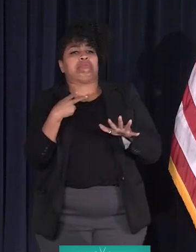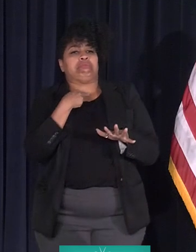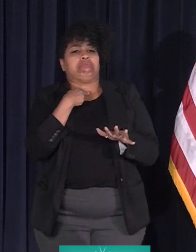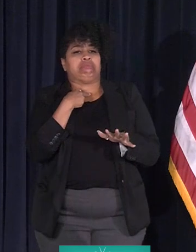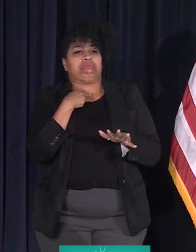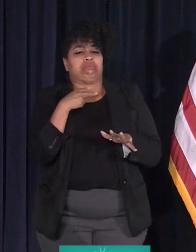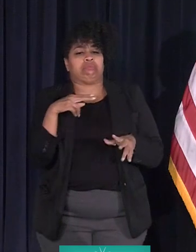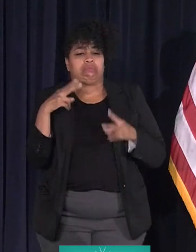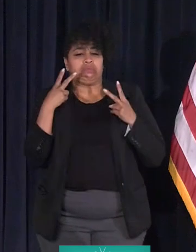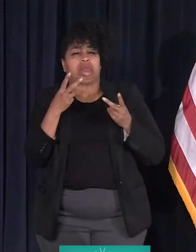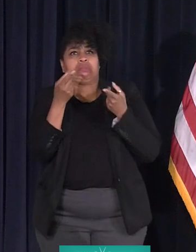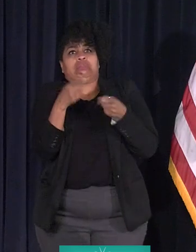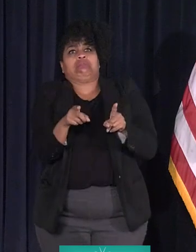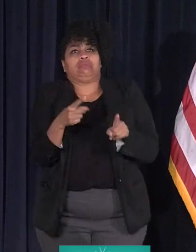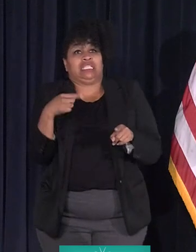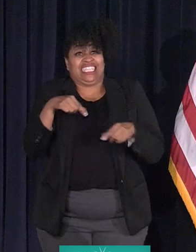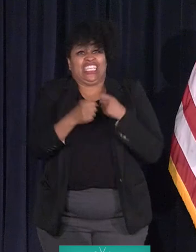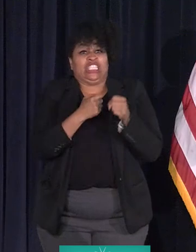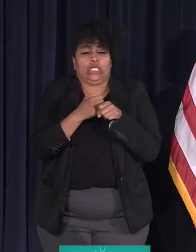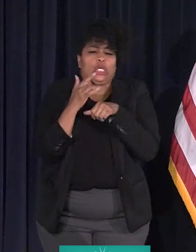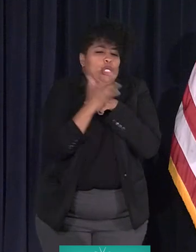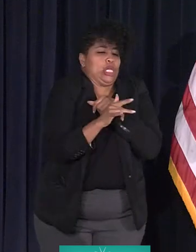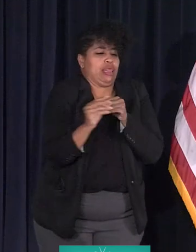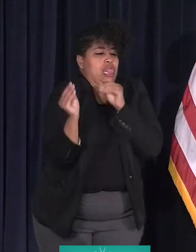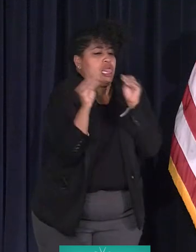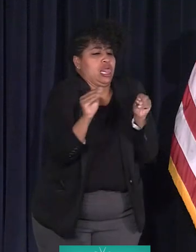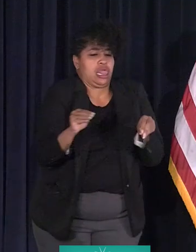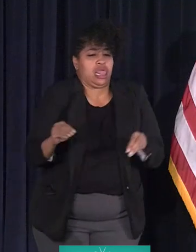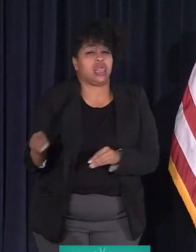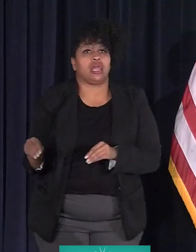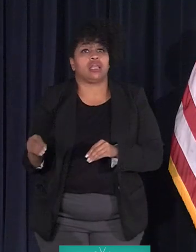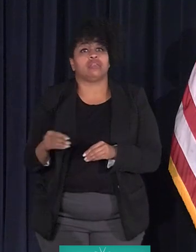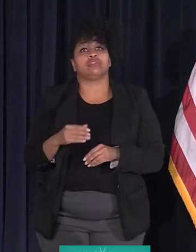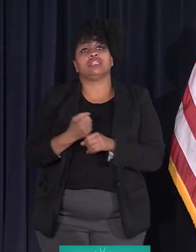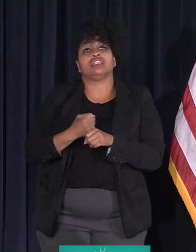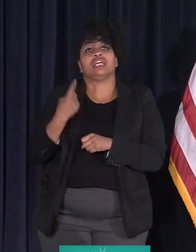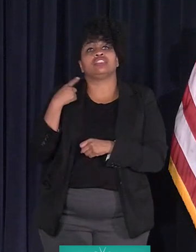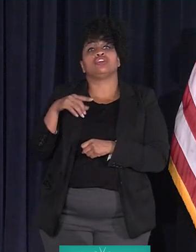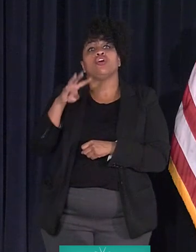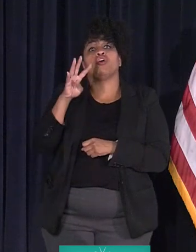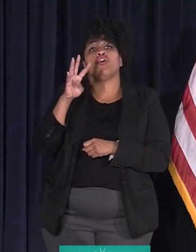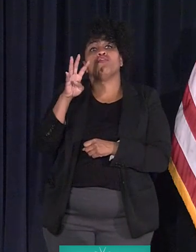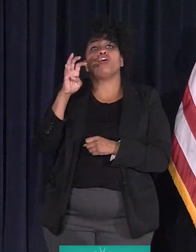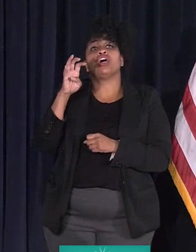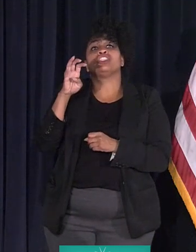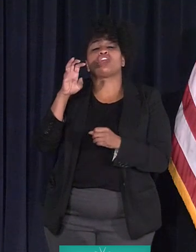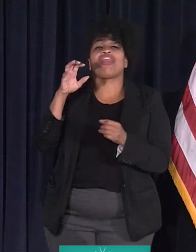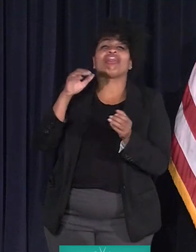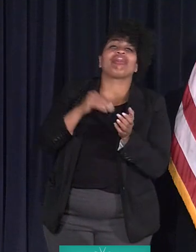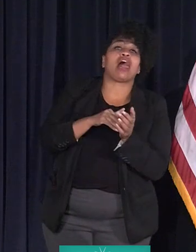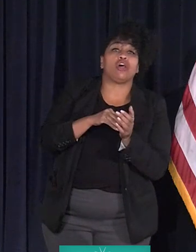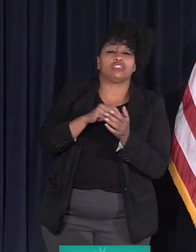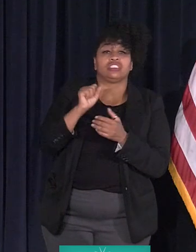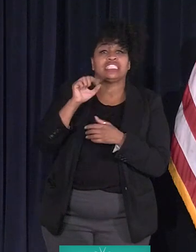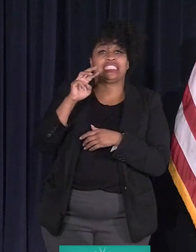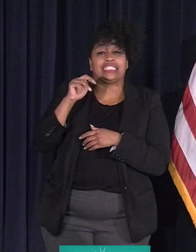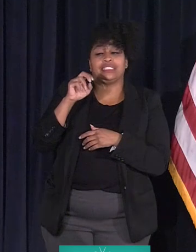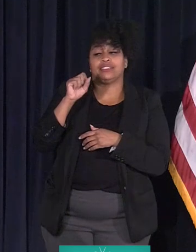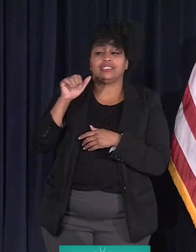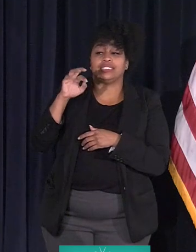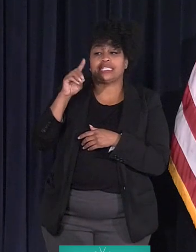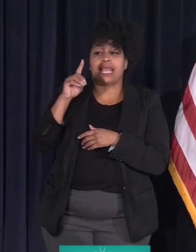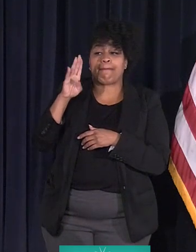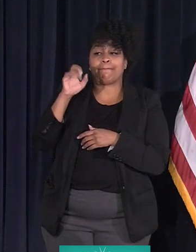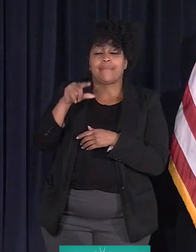This year, we acted early. Last year, 400,000 sandbays got filled by volunteers and workers in order to